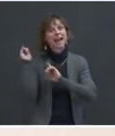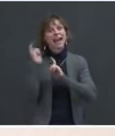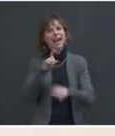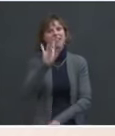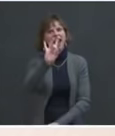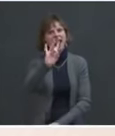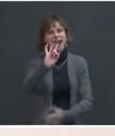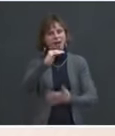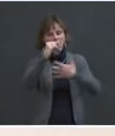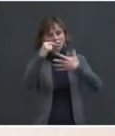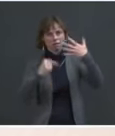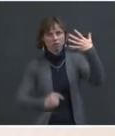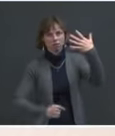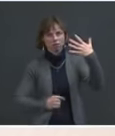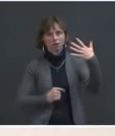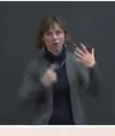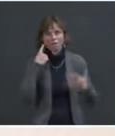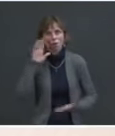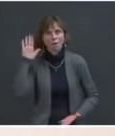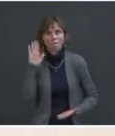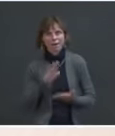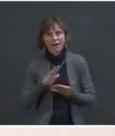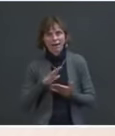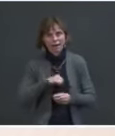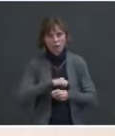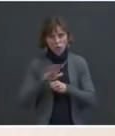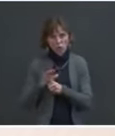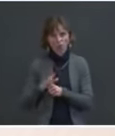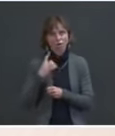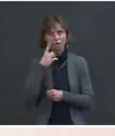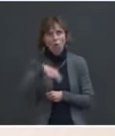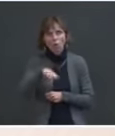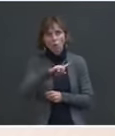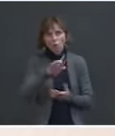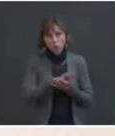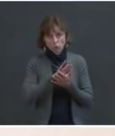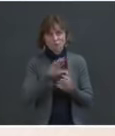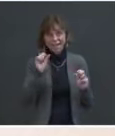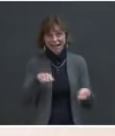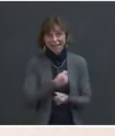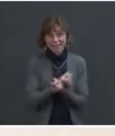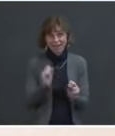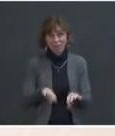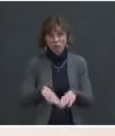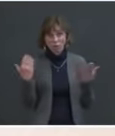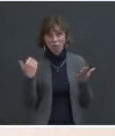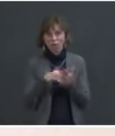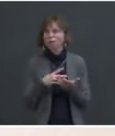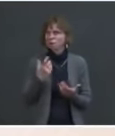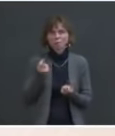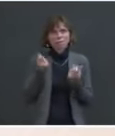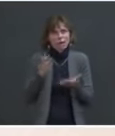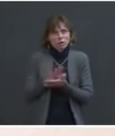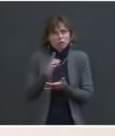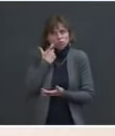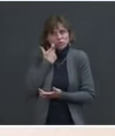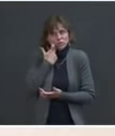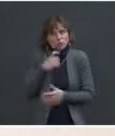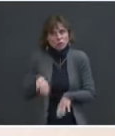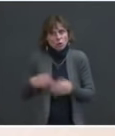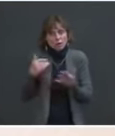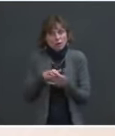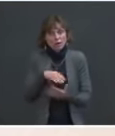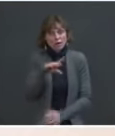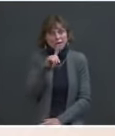steps that schools can take to safely reopen. A number of schools have actually recently reopened. Schools in Washington,